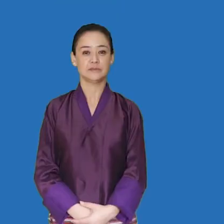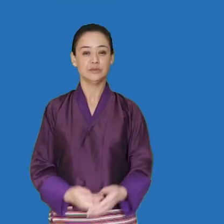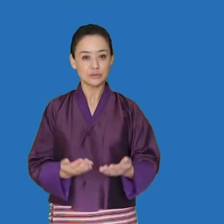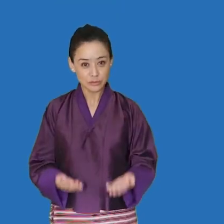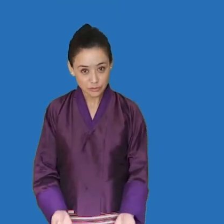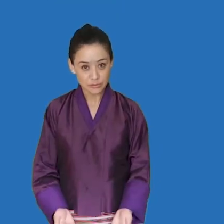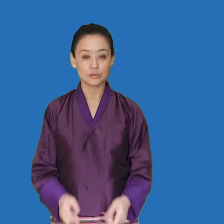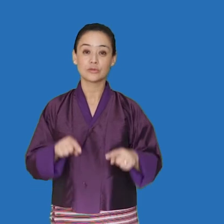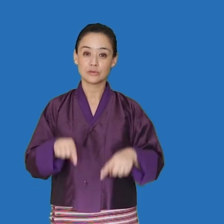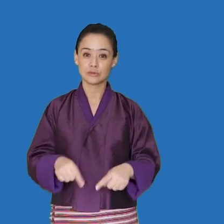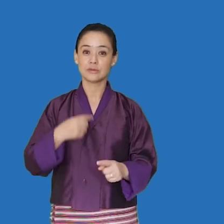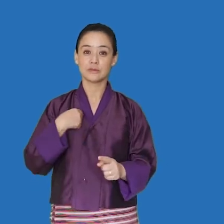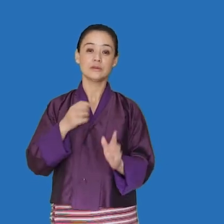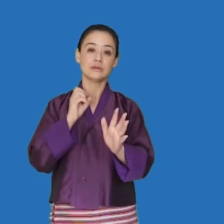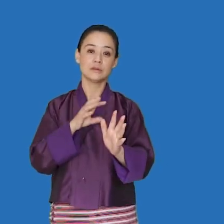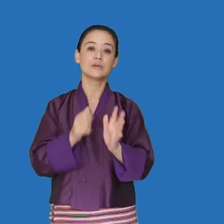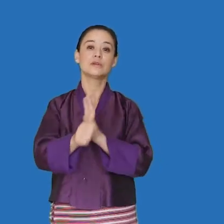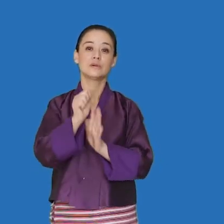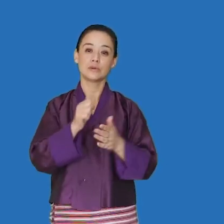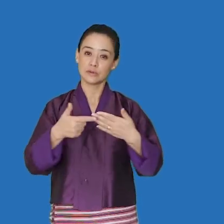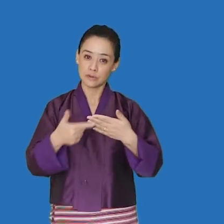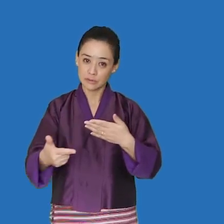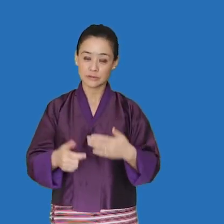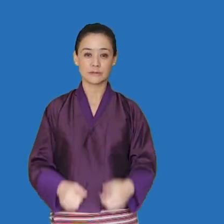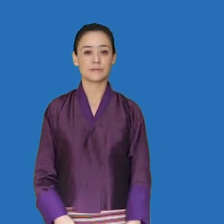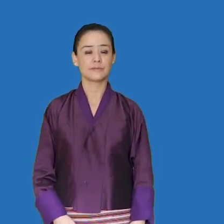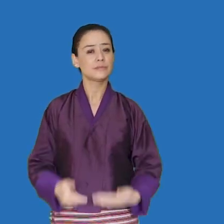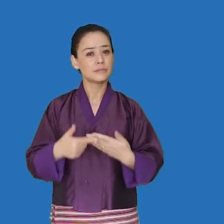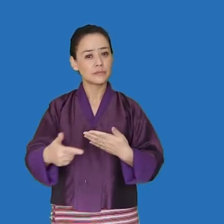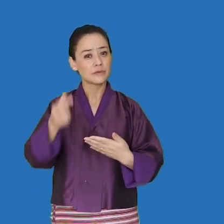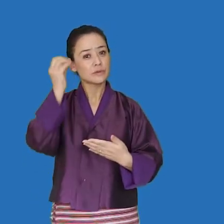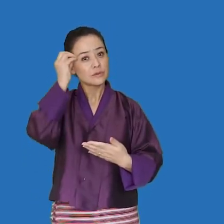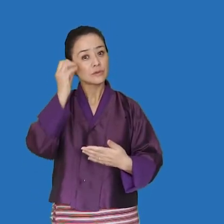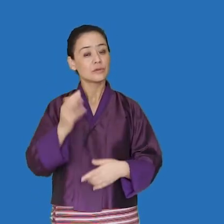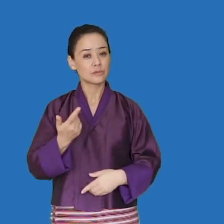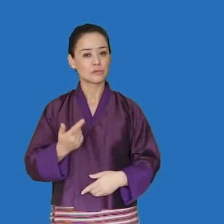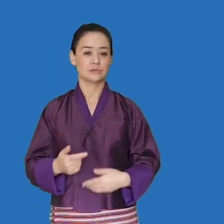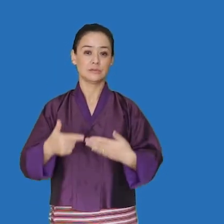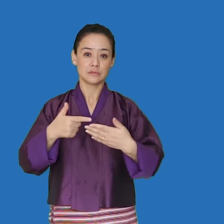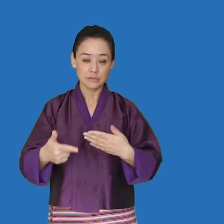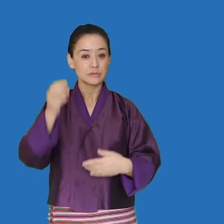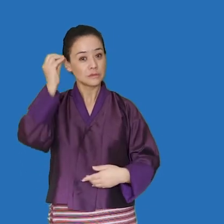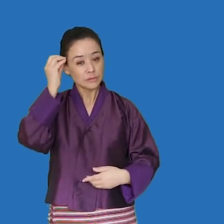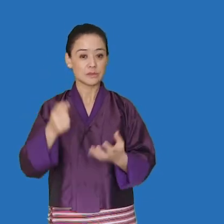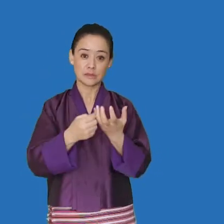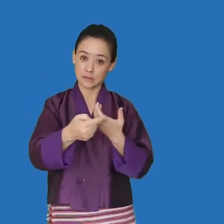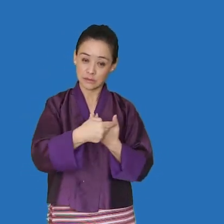Kuzu Zangpo and welcome to the session on democracy what is democracy